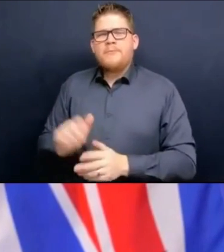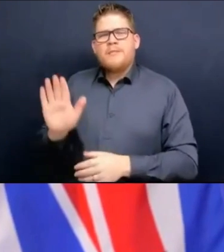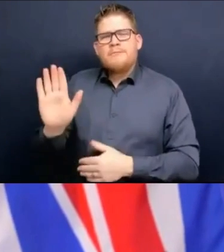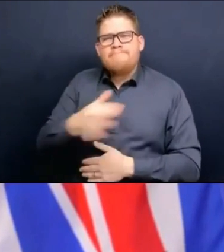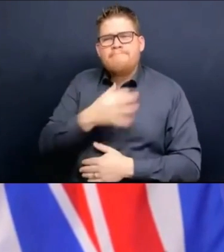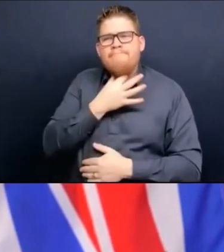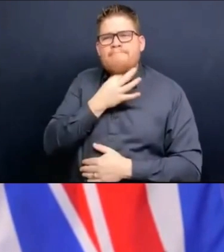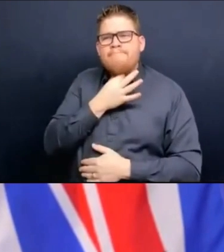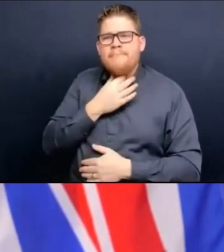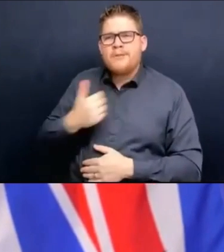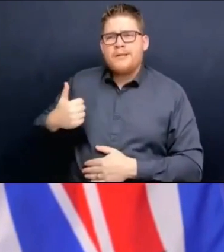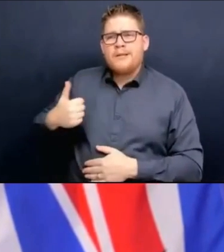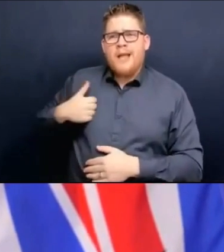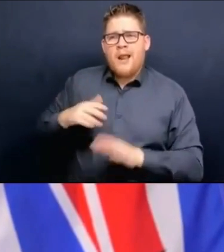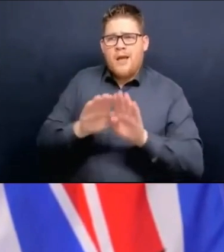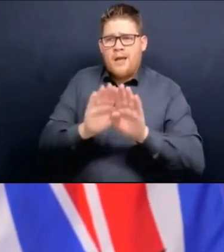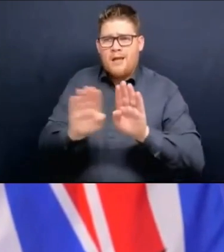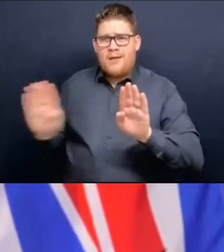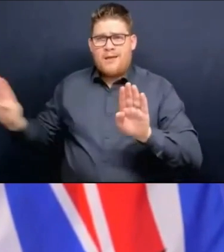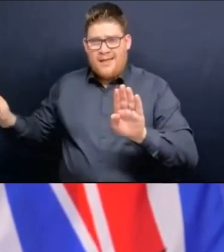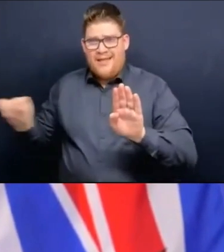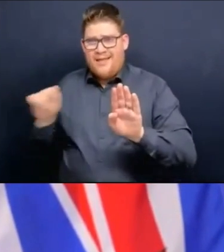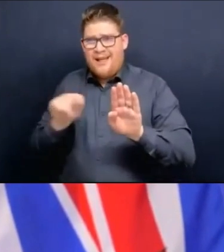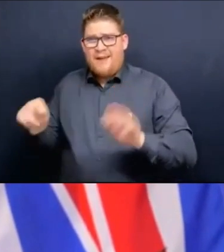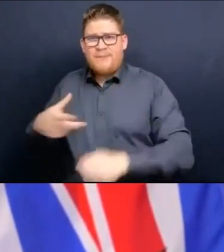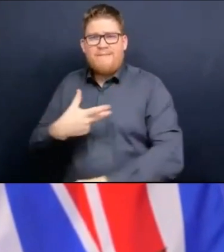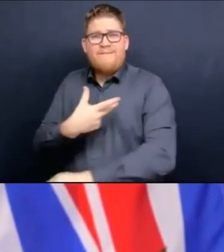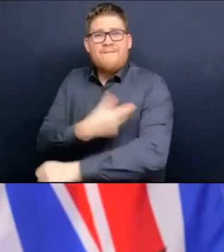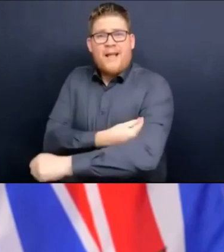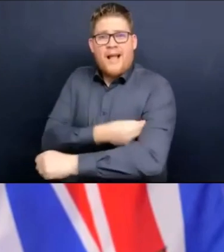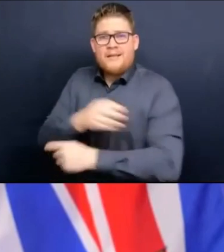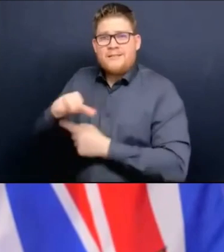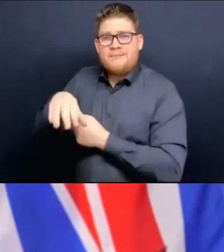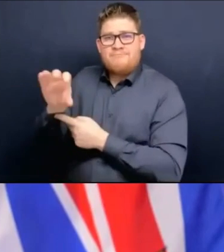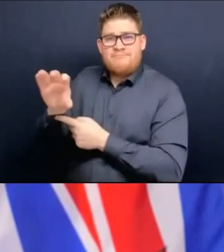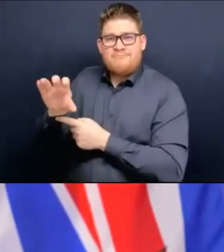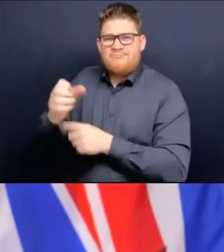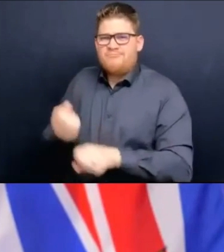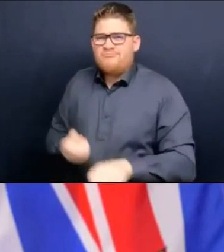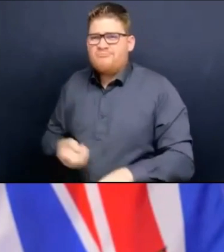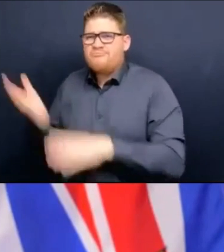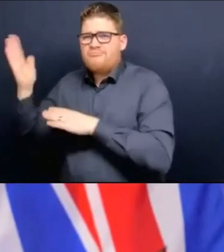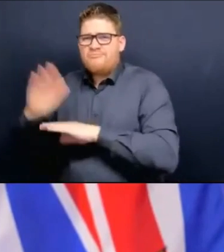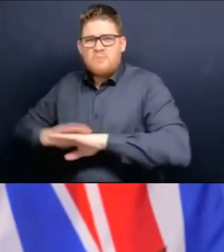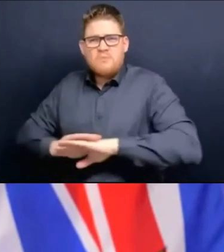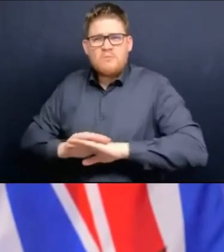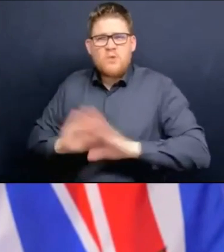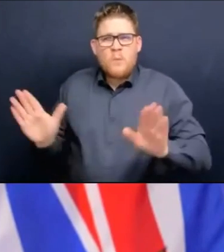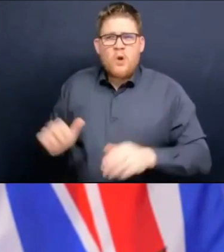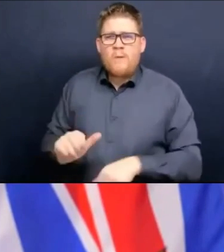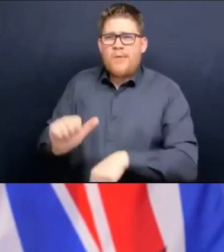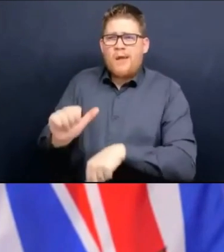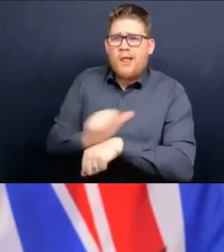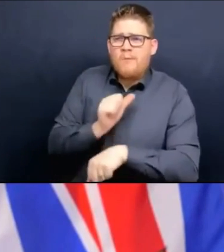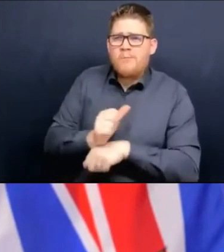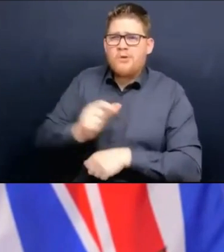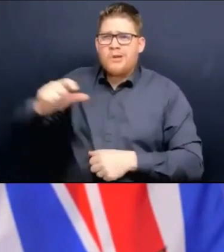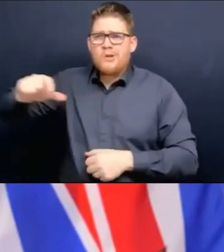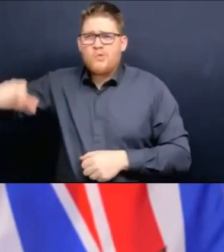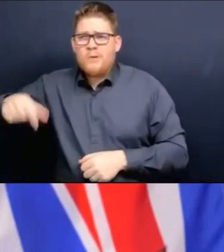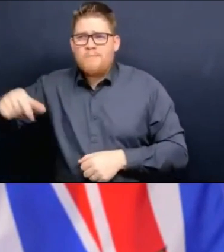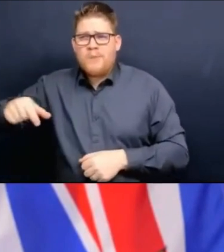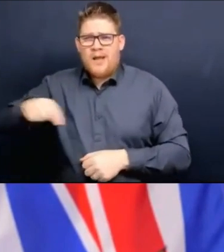ranging from Alberta all the way to Quebec with a timeline largely through this month and into March.